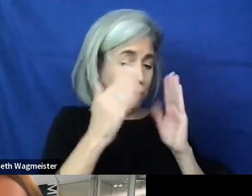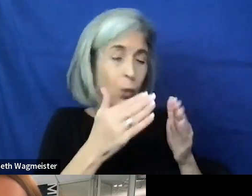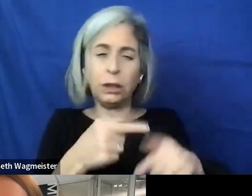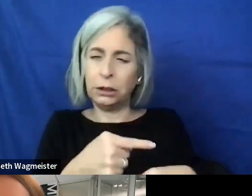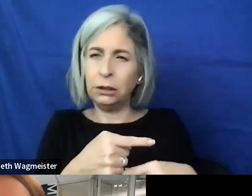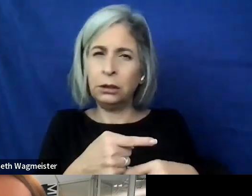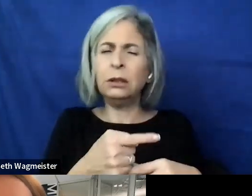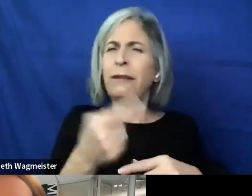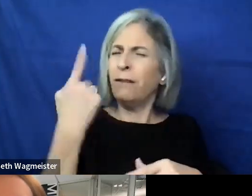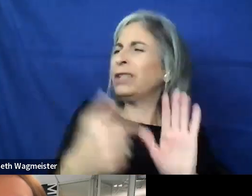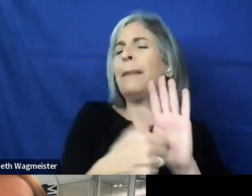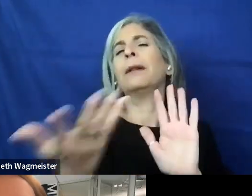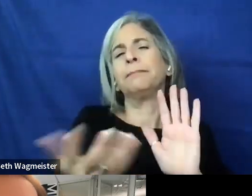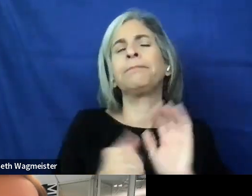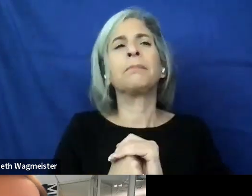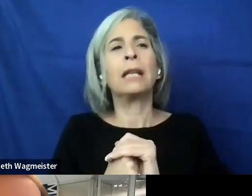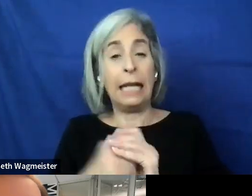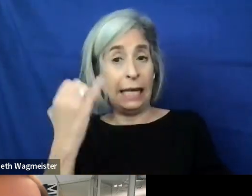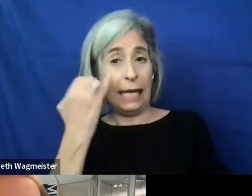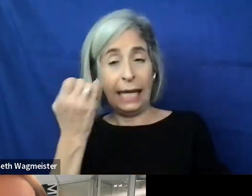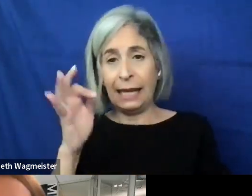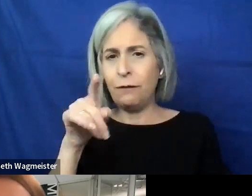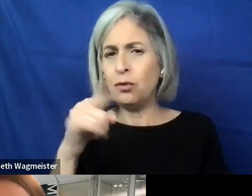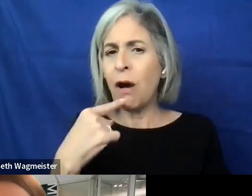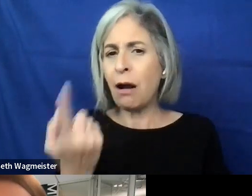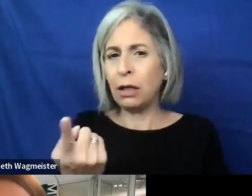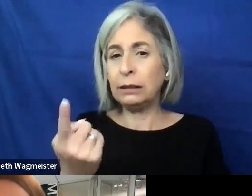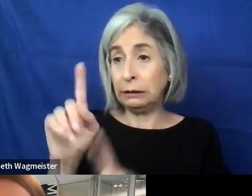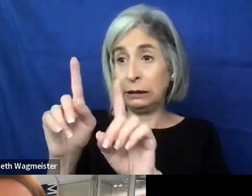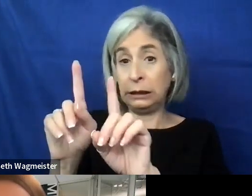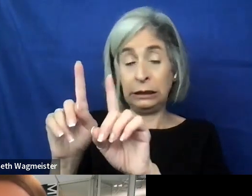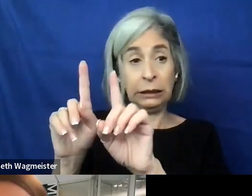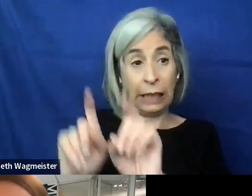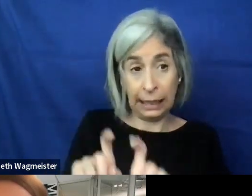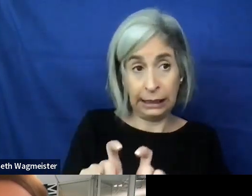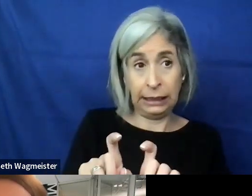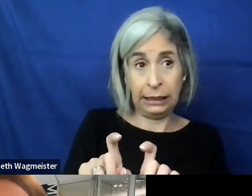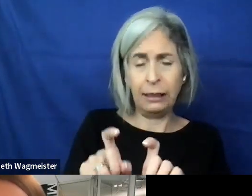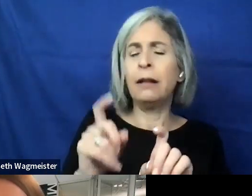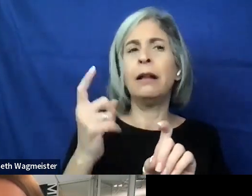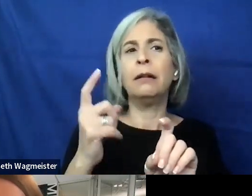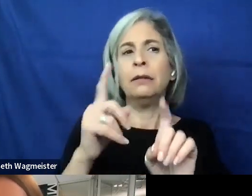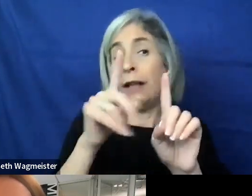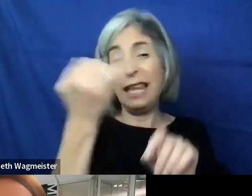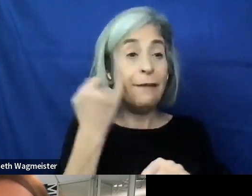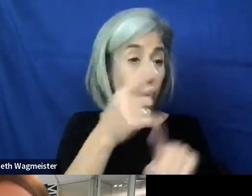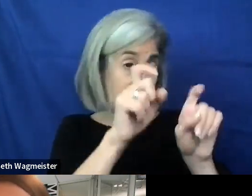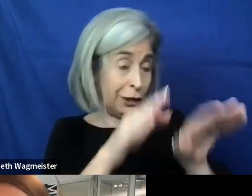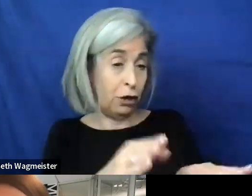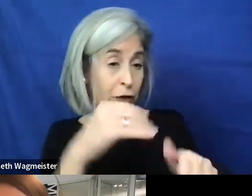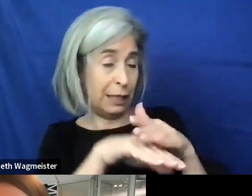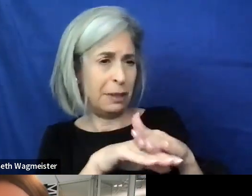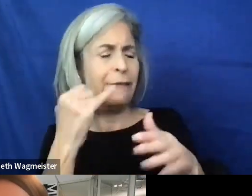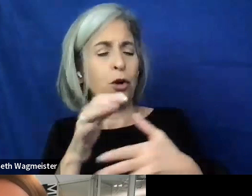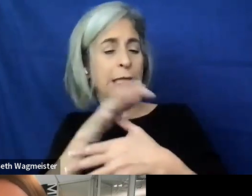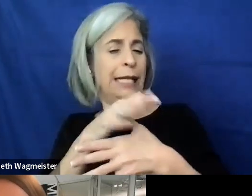for example, if you are in test, for example, and you're an accessibility tester, for somebody who's in a more senior